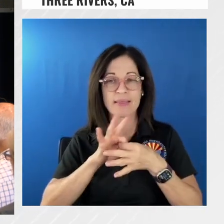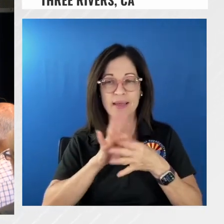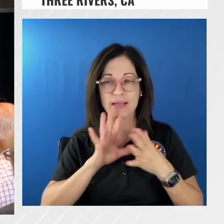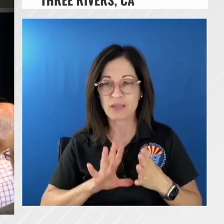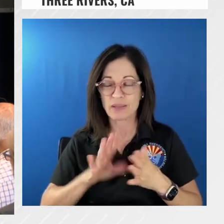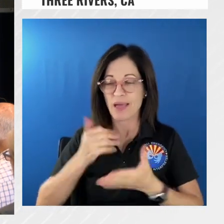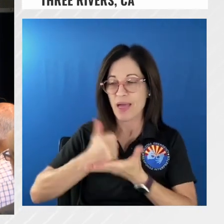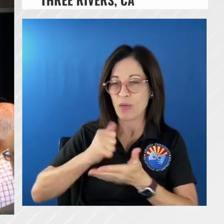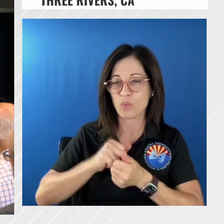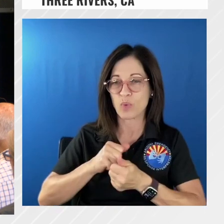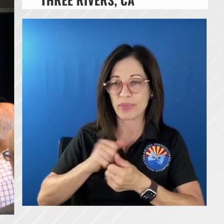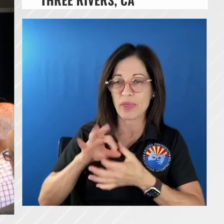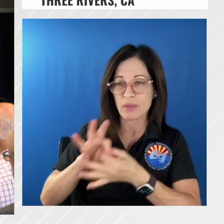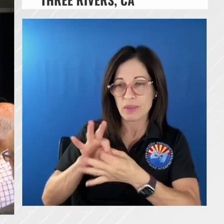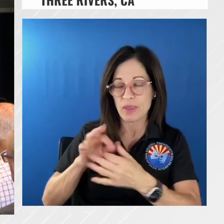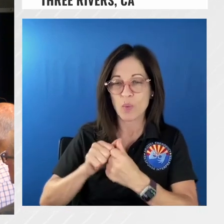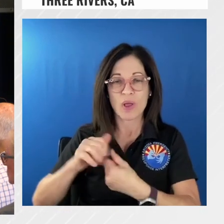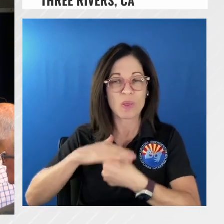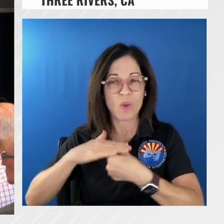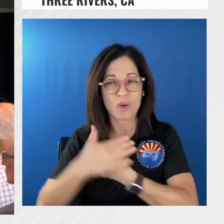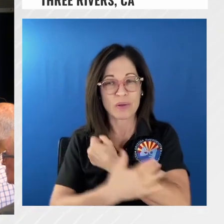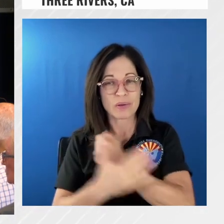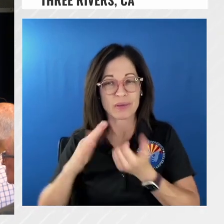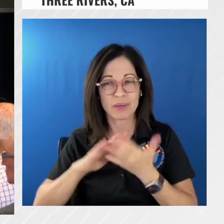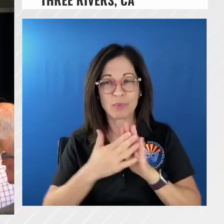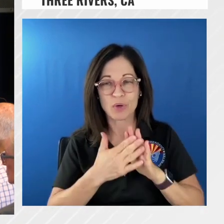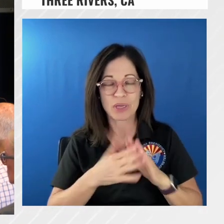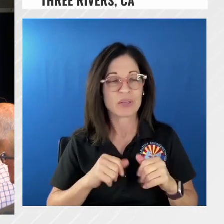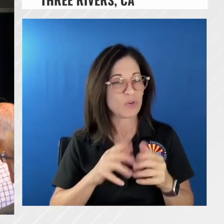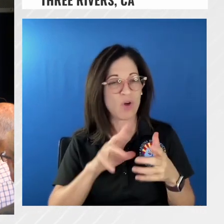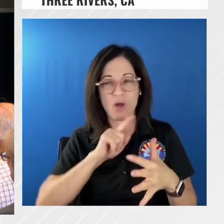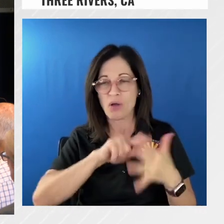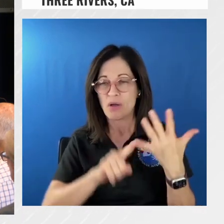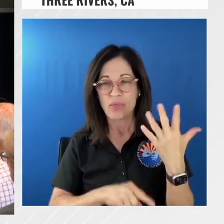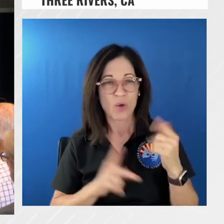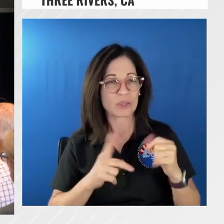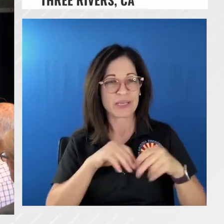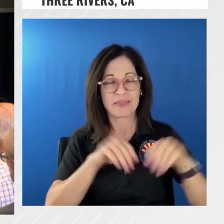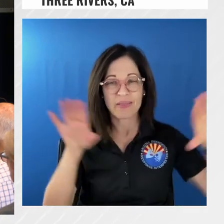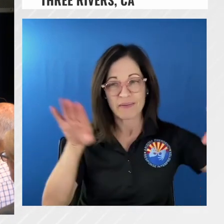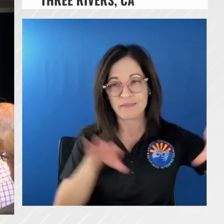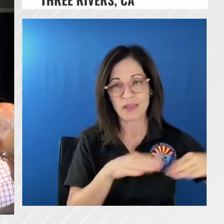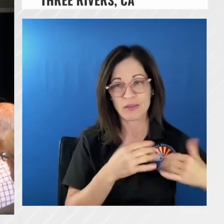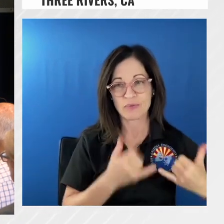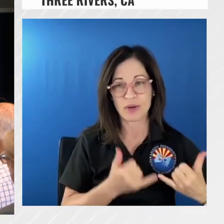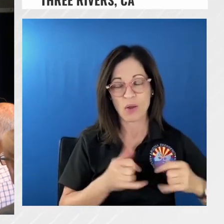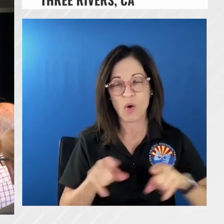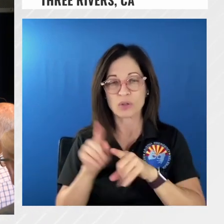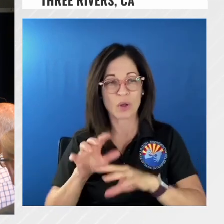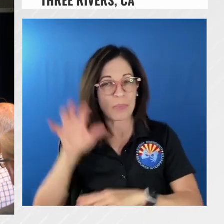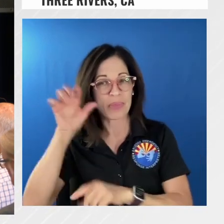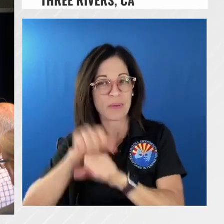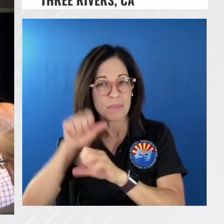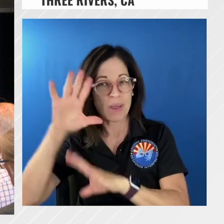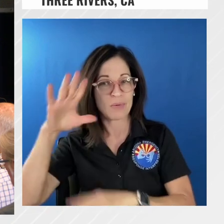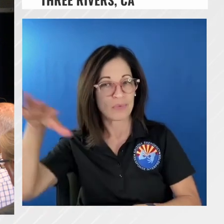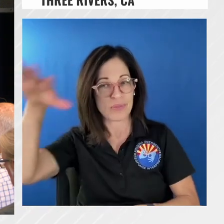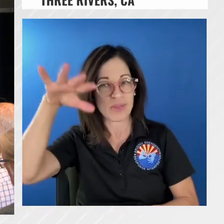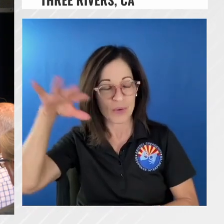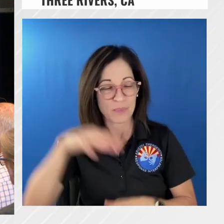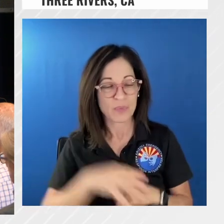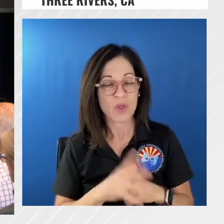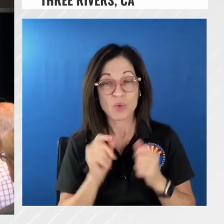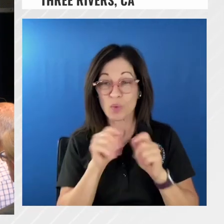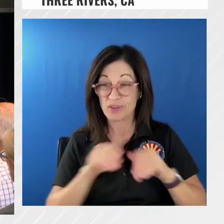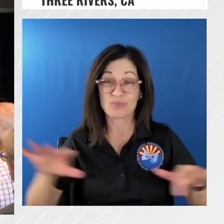communities everything else so we have all those folks down in the valley right now and then up on the mountain as well so we're spread out